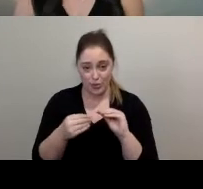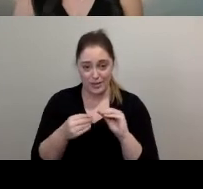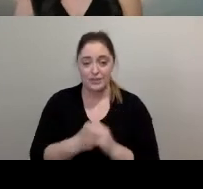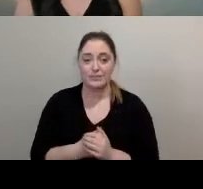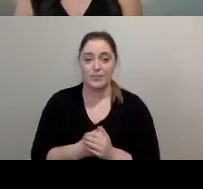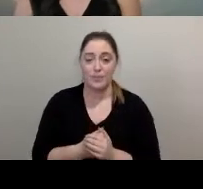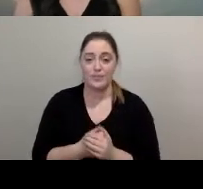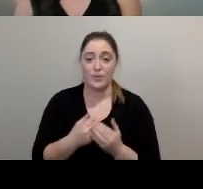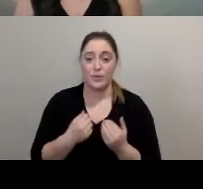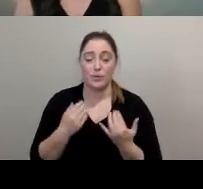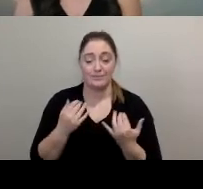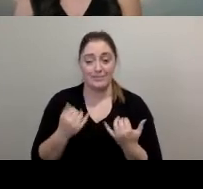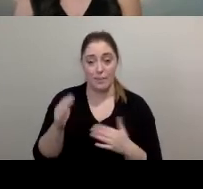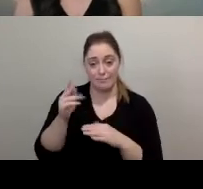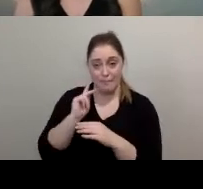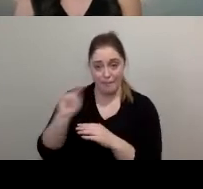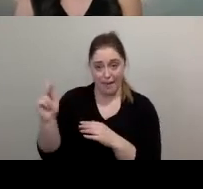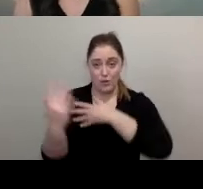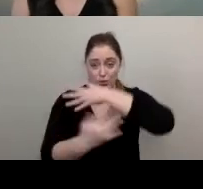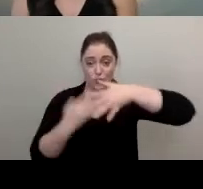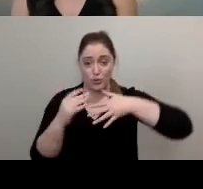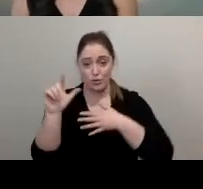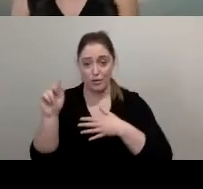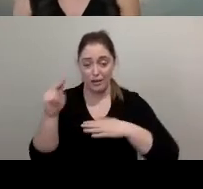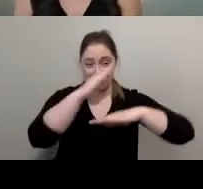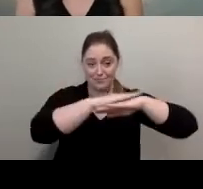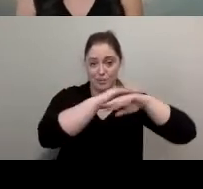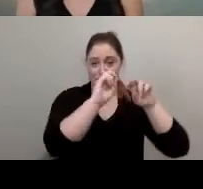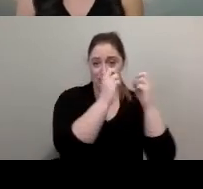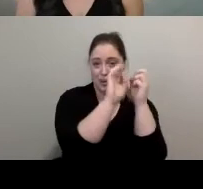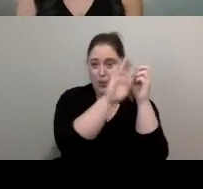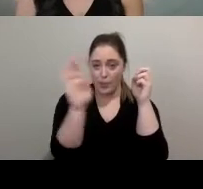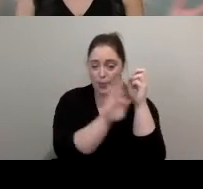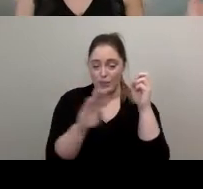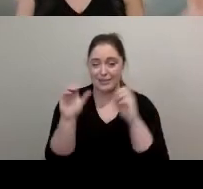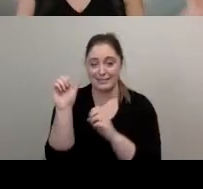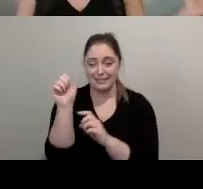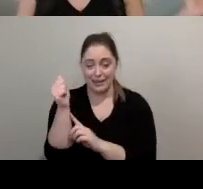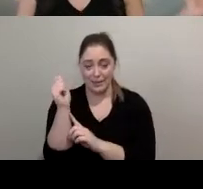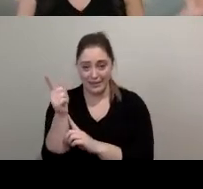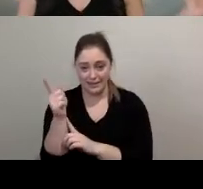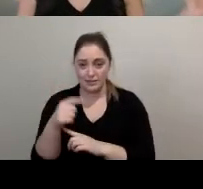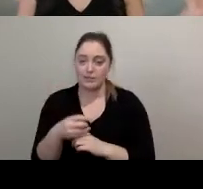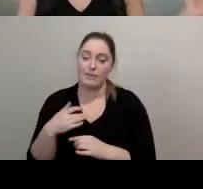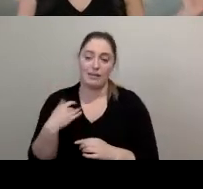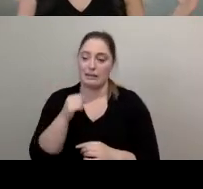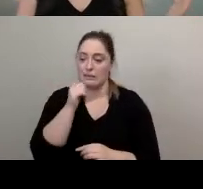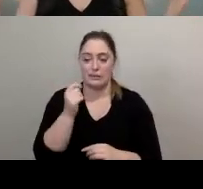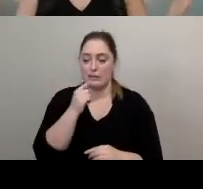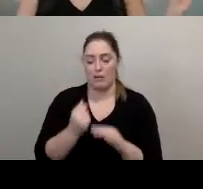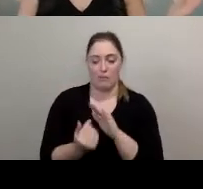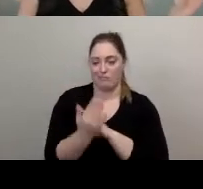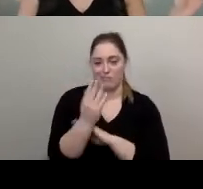back to the social lounge for about 10 minutes and if you're not a morning person like some of us and you're